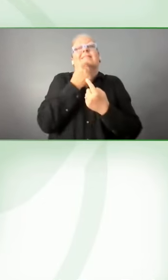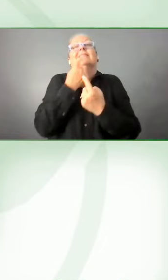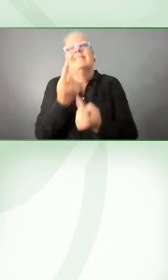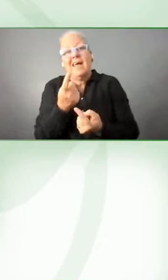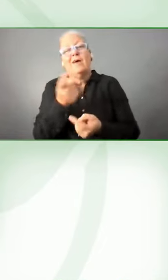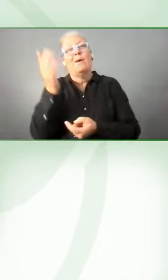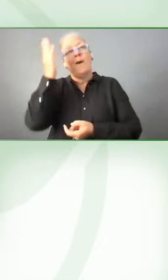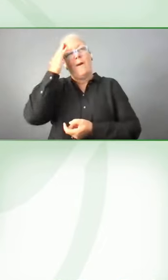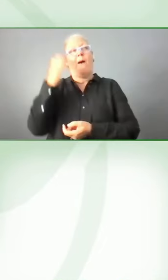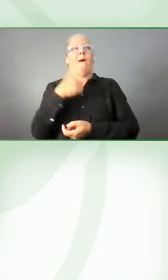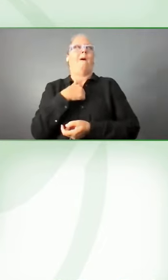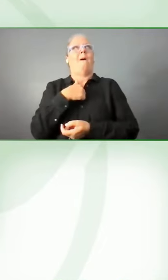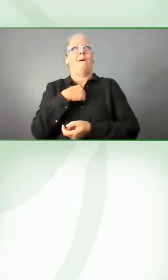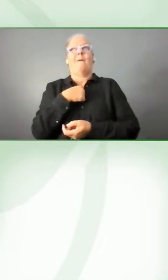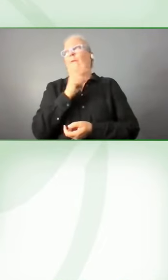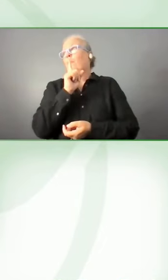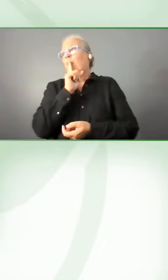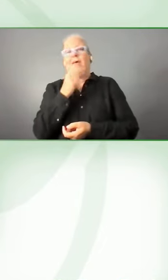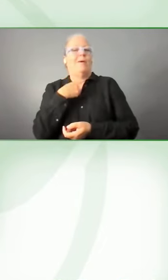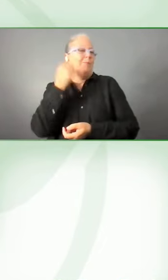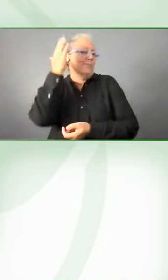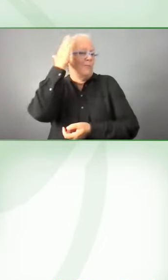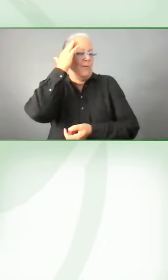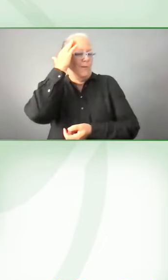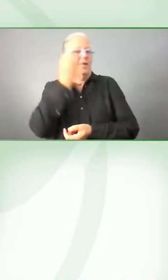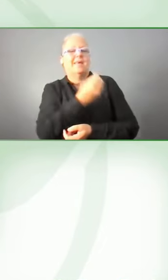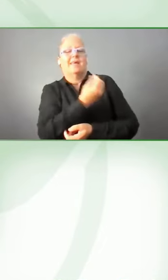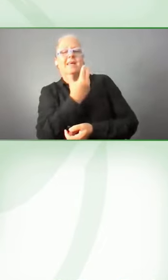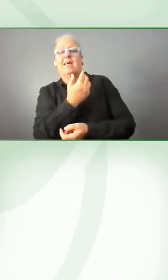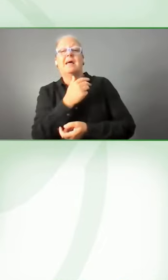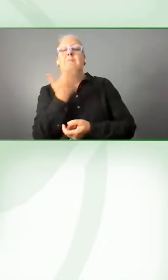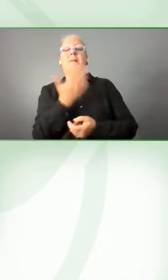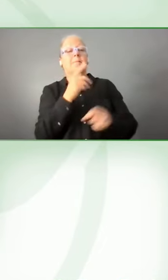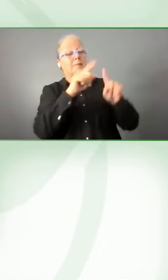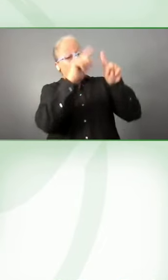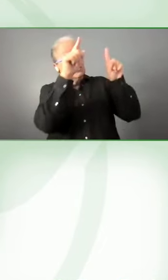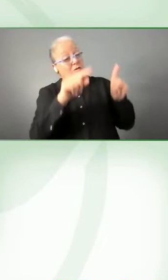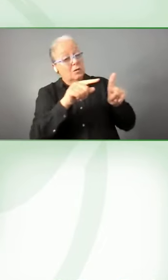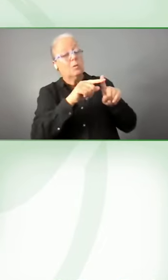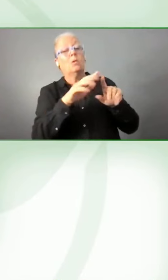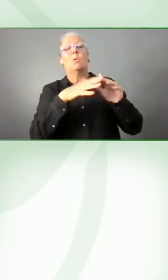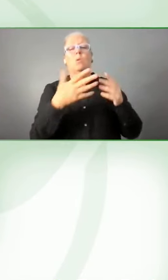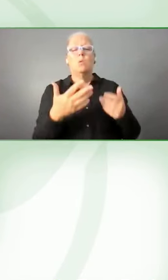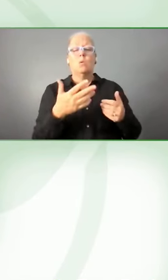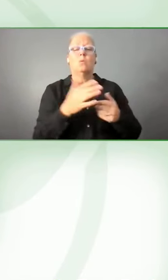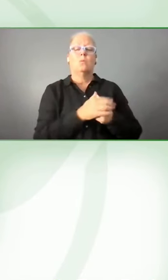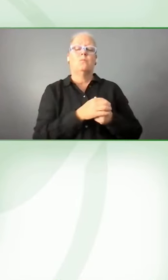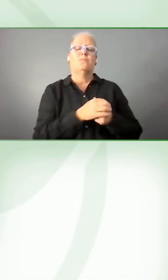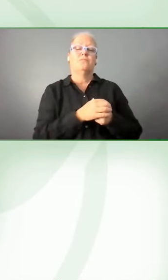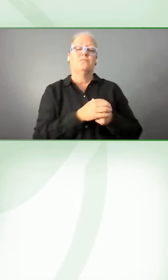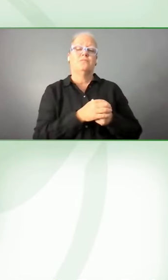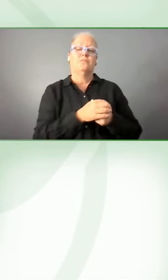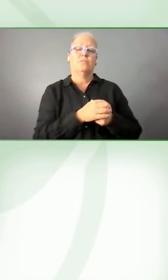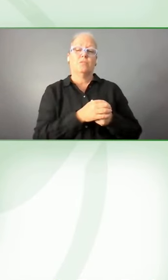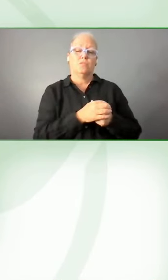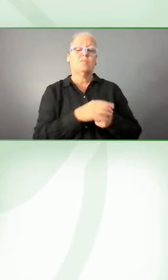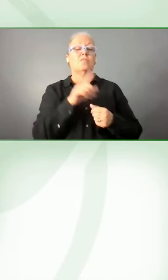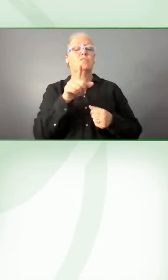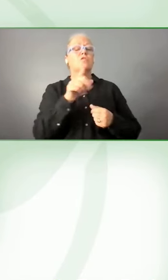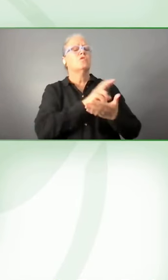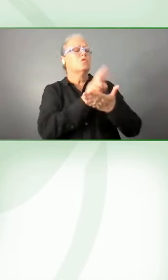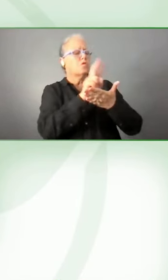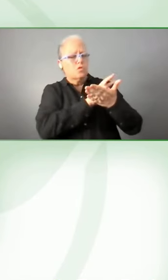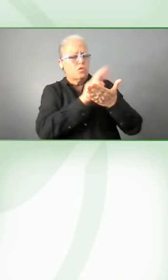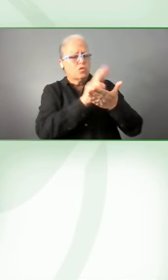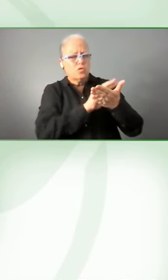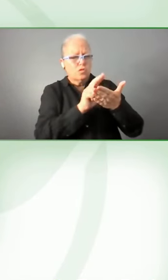And, and that, you know, that can be an image or it can be in line, right? If you're reading and, and that, that dash, is that